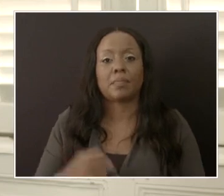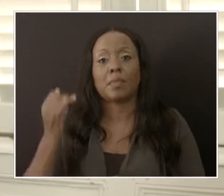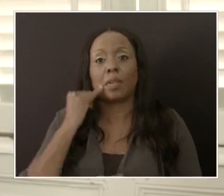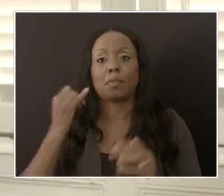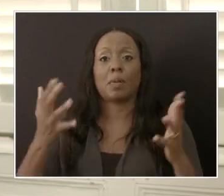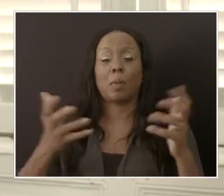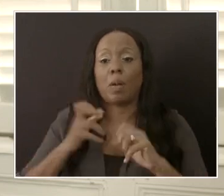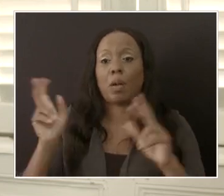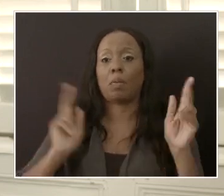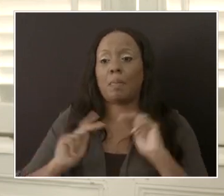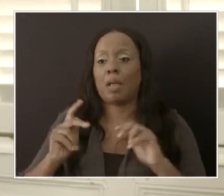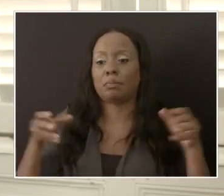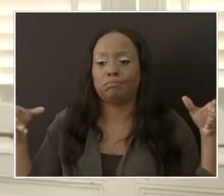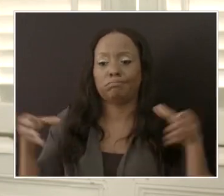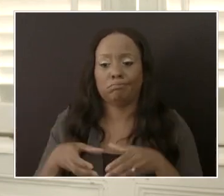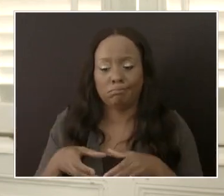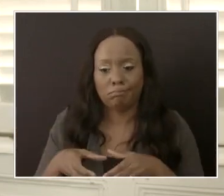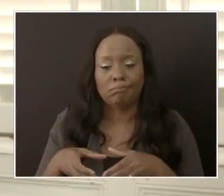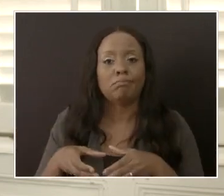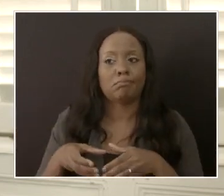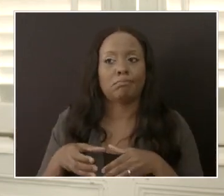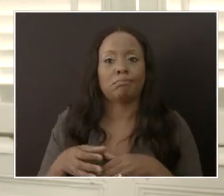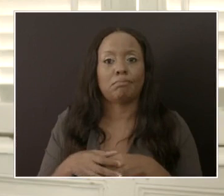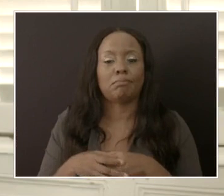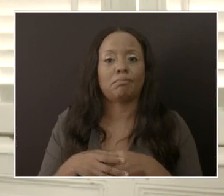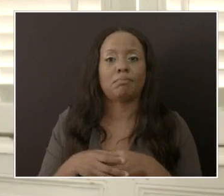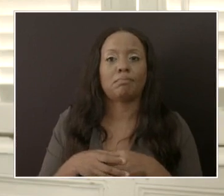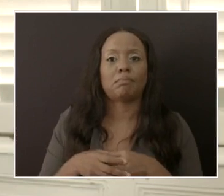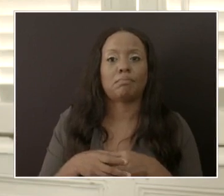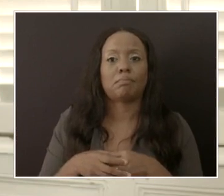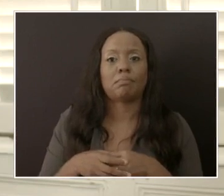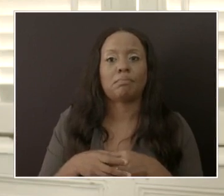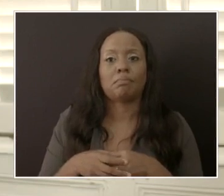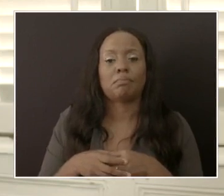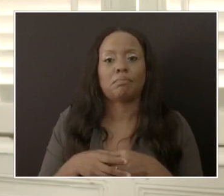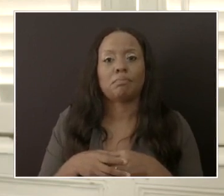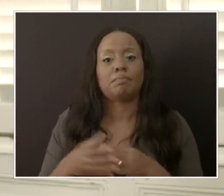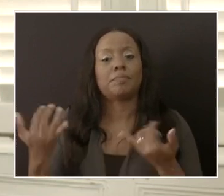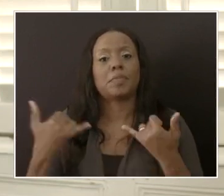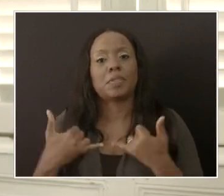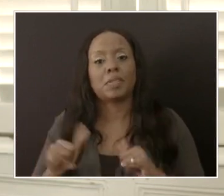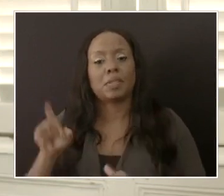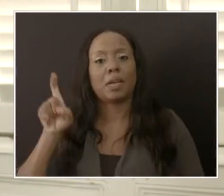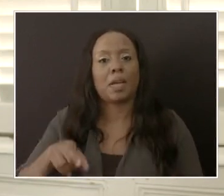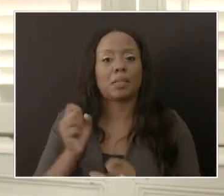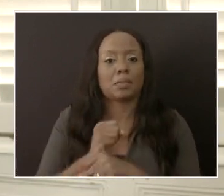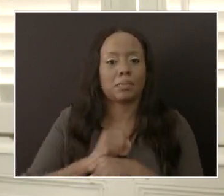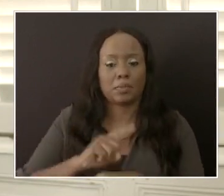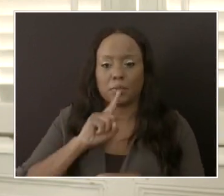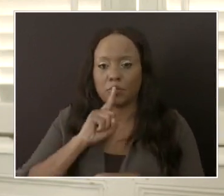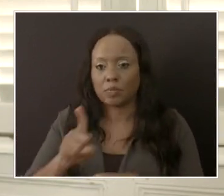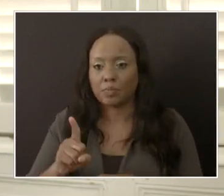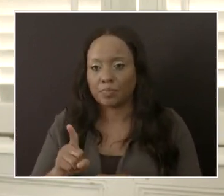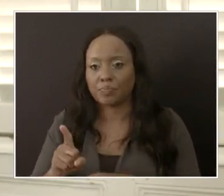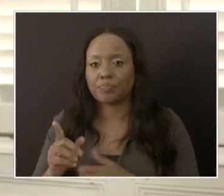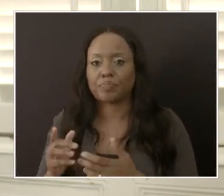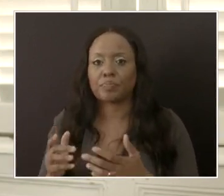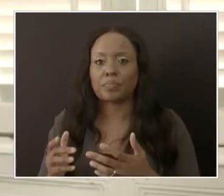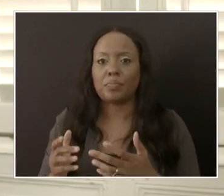for mass gathering such as that one, you still had to make sure that you had your